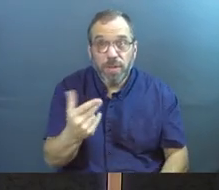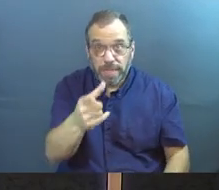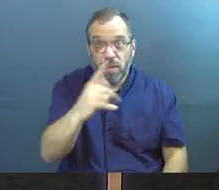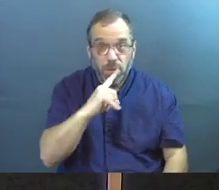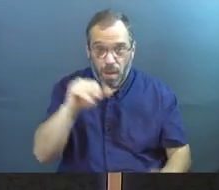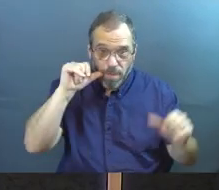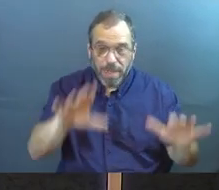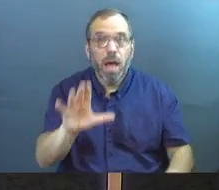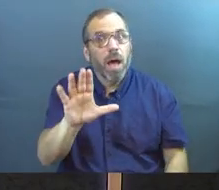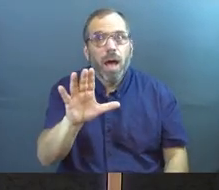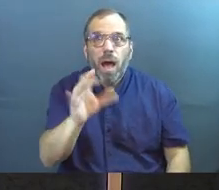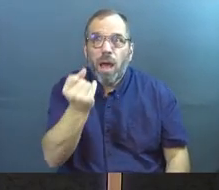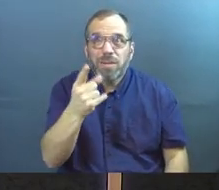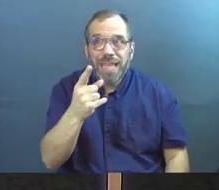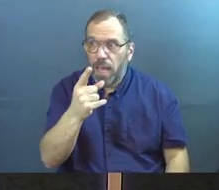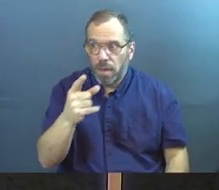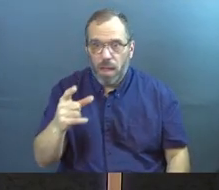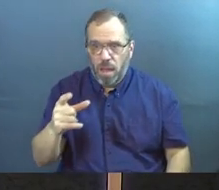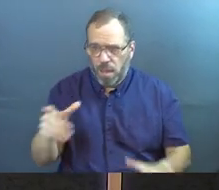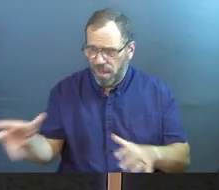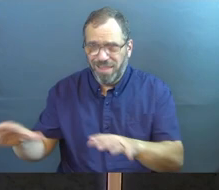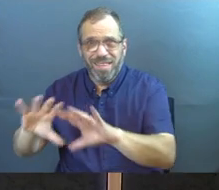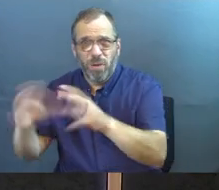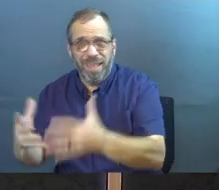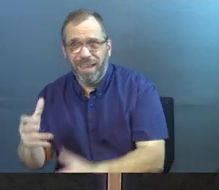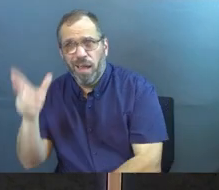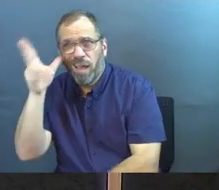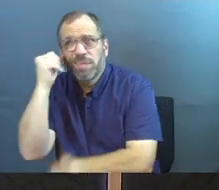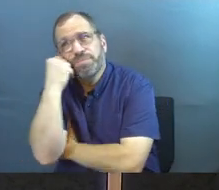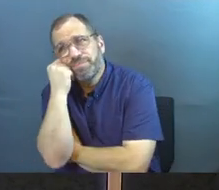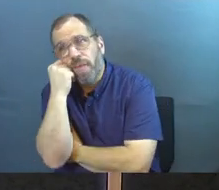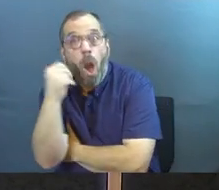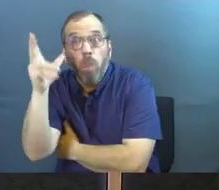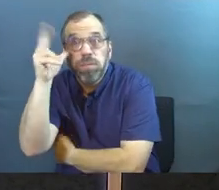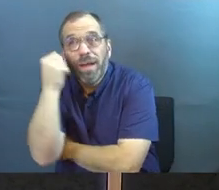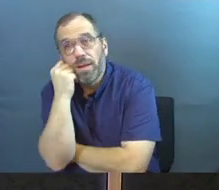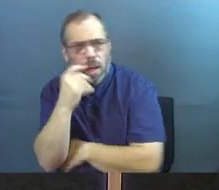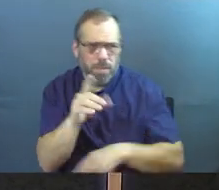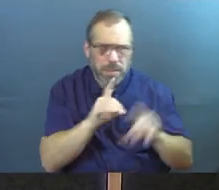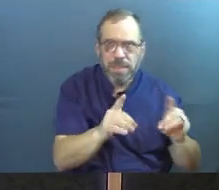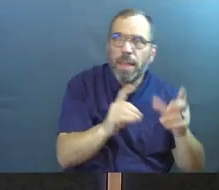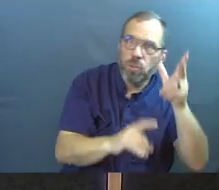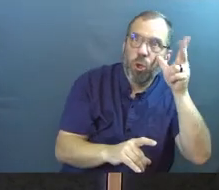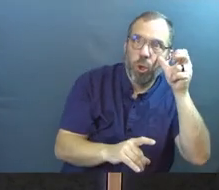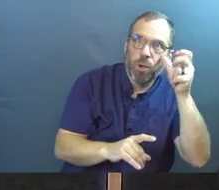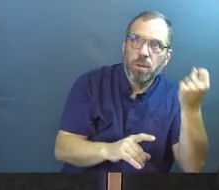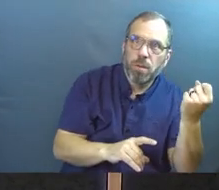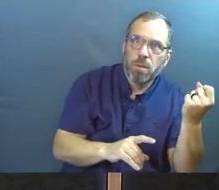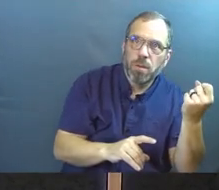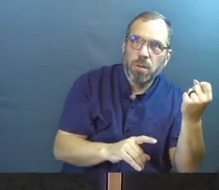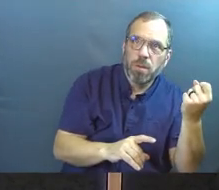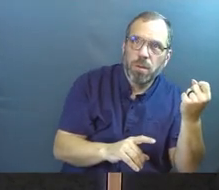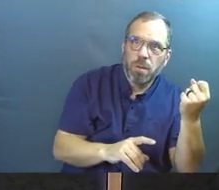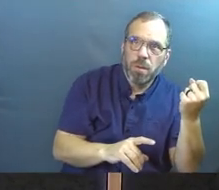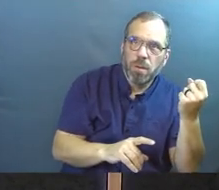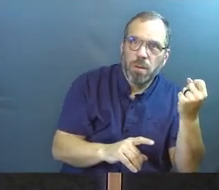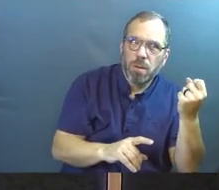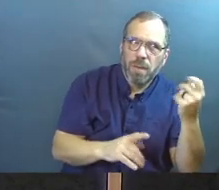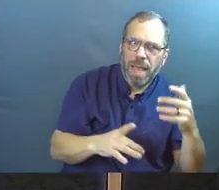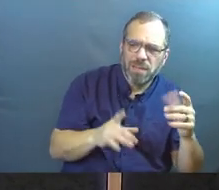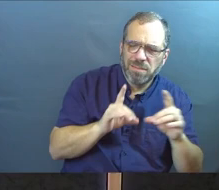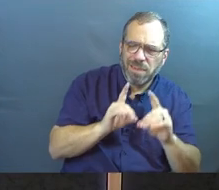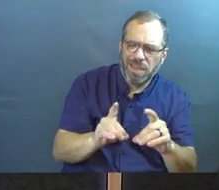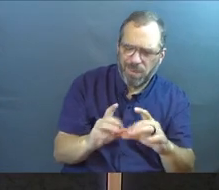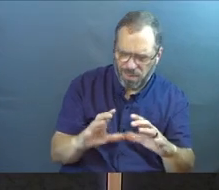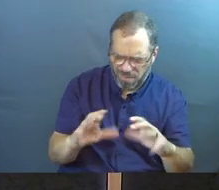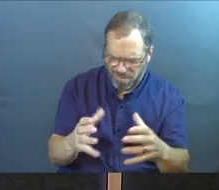bless us, you've got to realize the rest of the crowd didn't hear this. Only the disciples did. And what's up with the